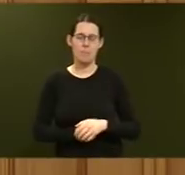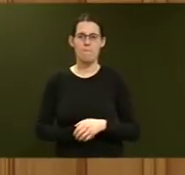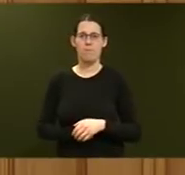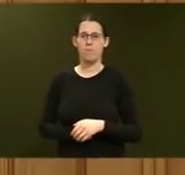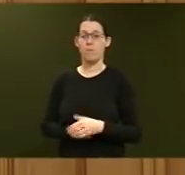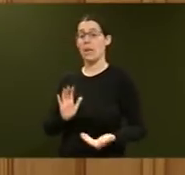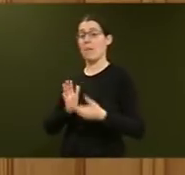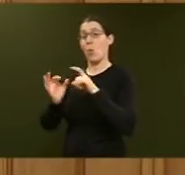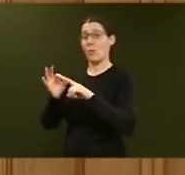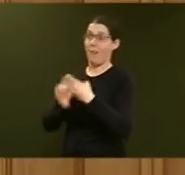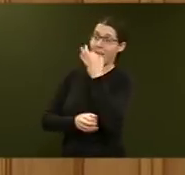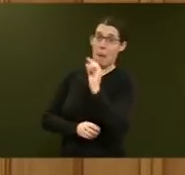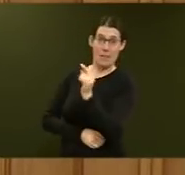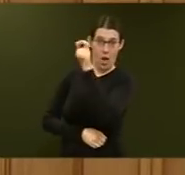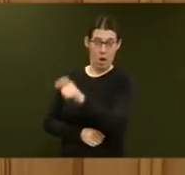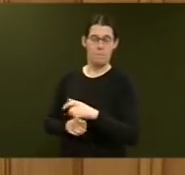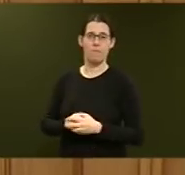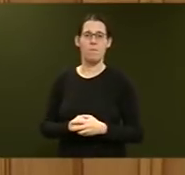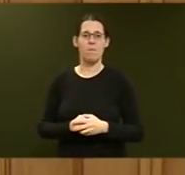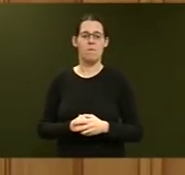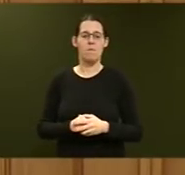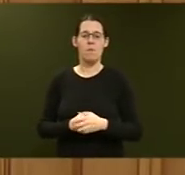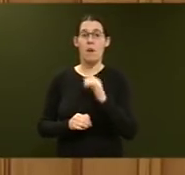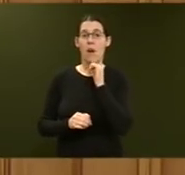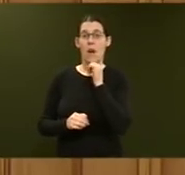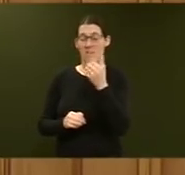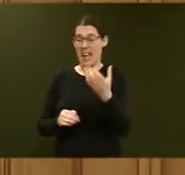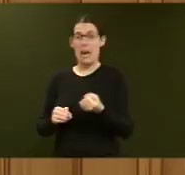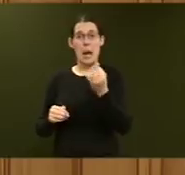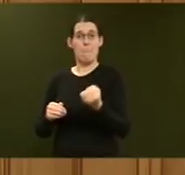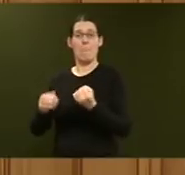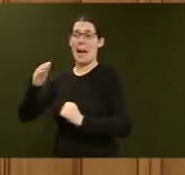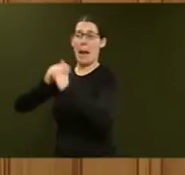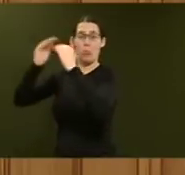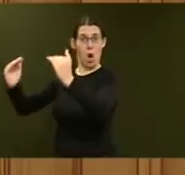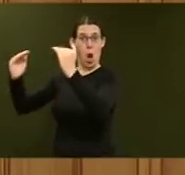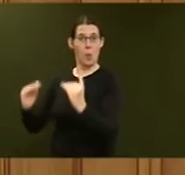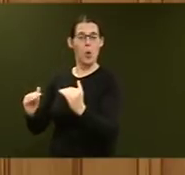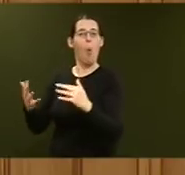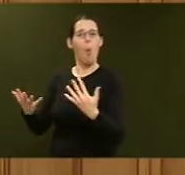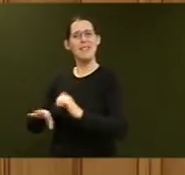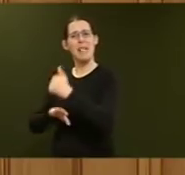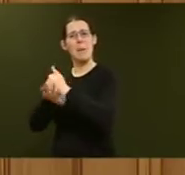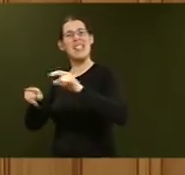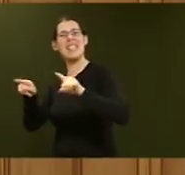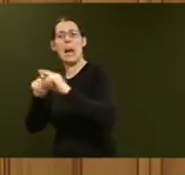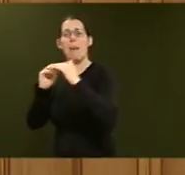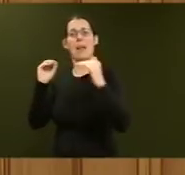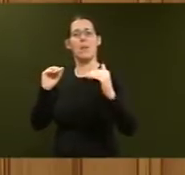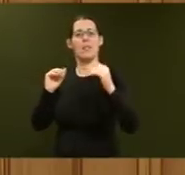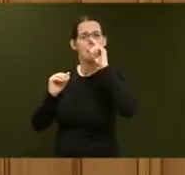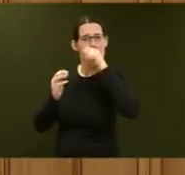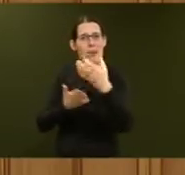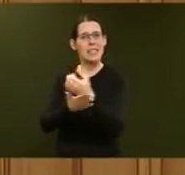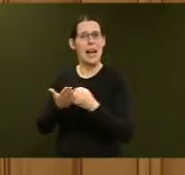Supplementary to the Minister, who would miss out if the income cap was lowered or set at the same level as the KiwiSaver HomeStart